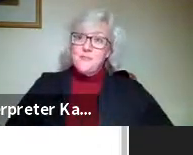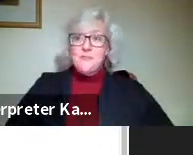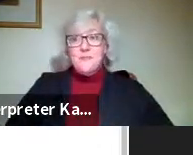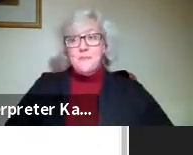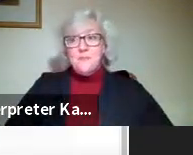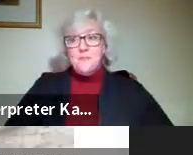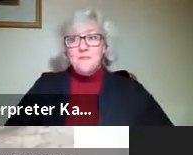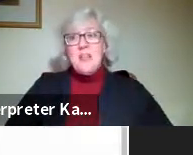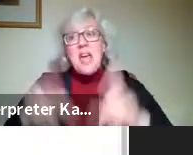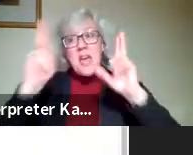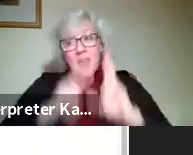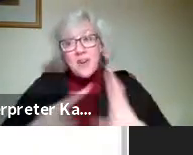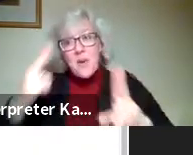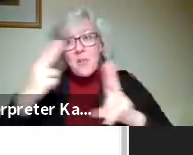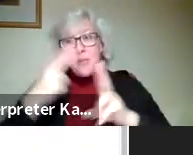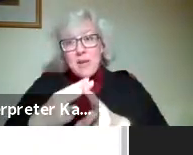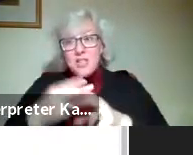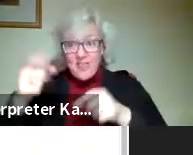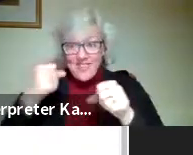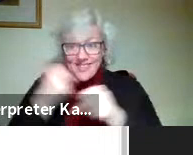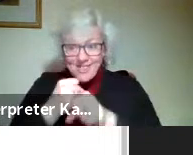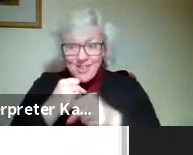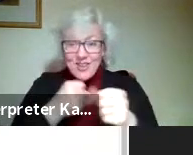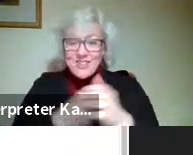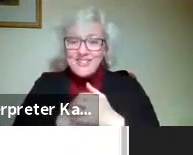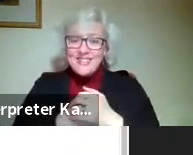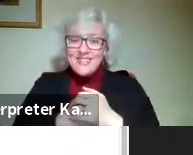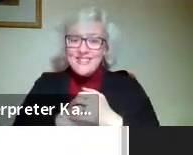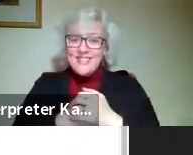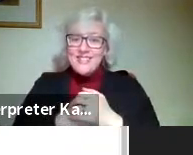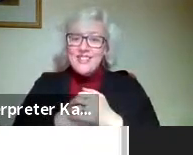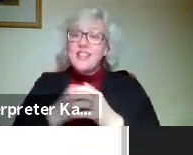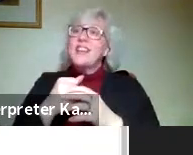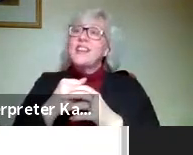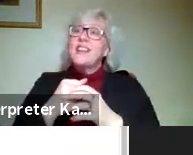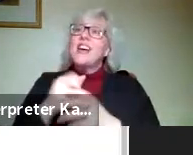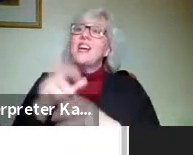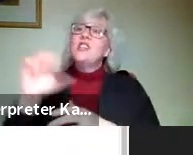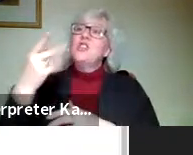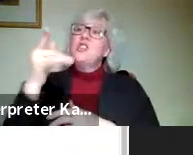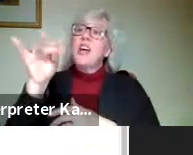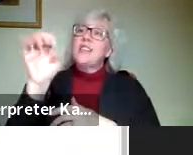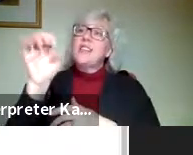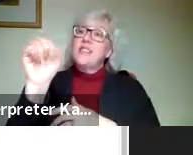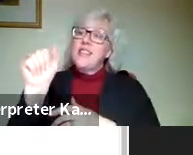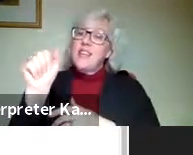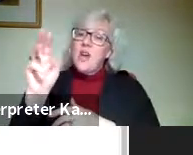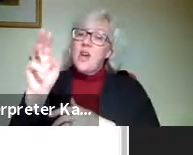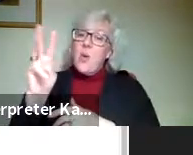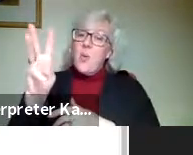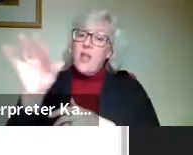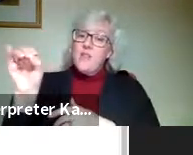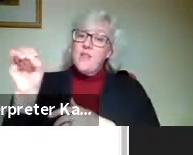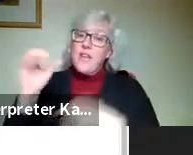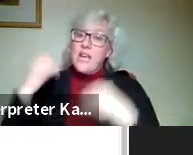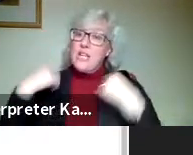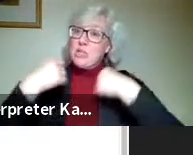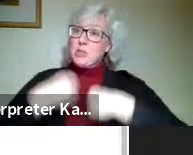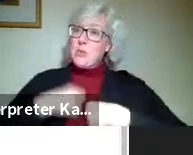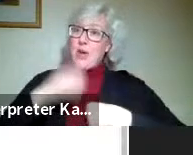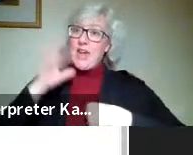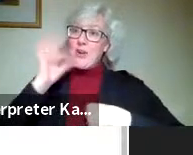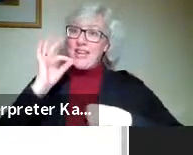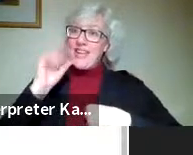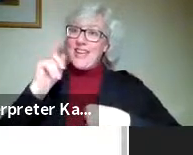An honorable mention this year goes to Chelsea Wolfe for her Sweater Kitty clay model.